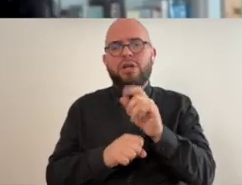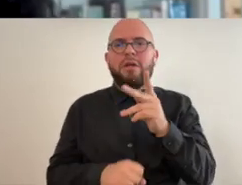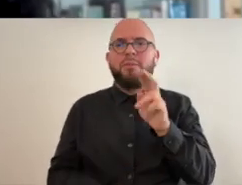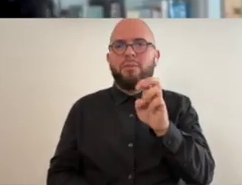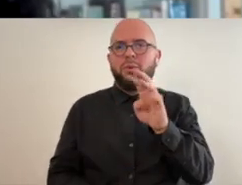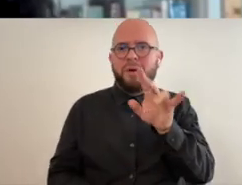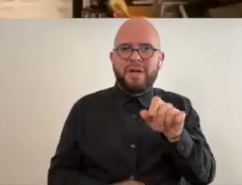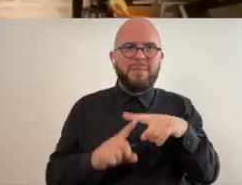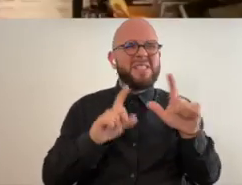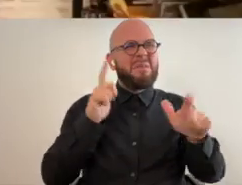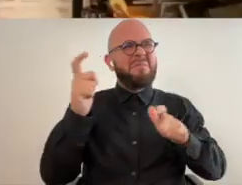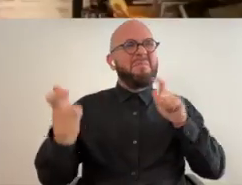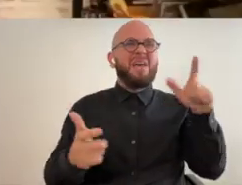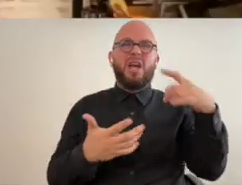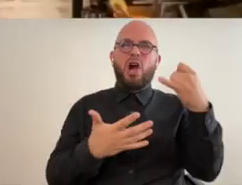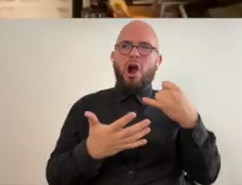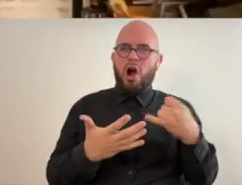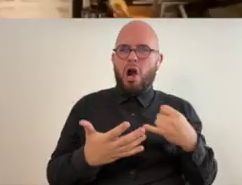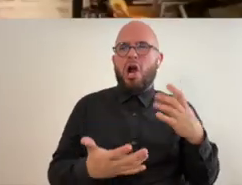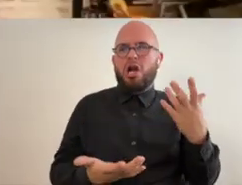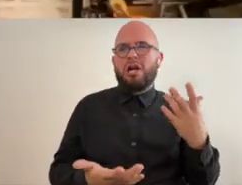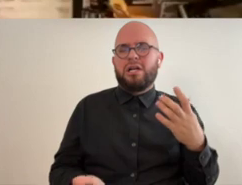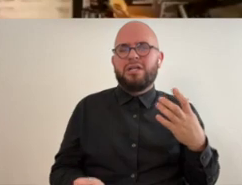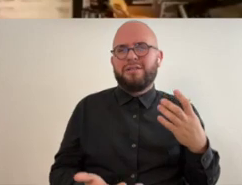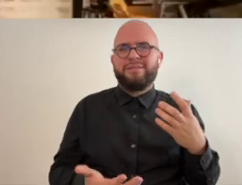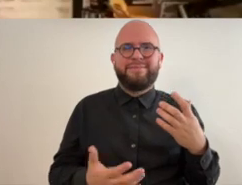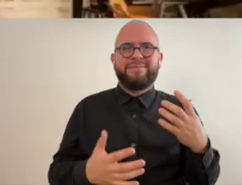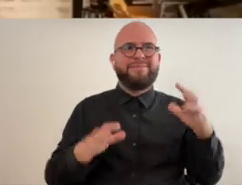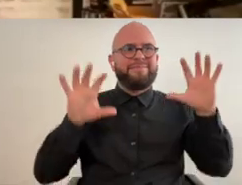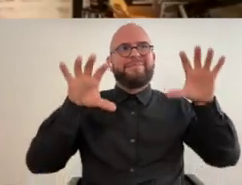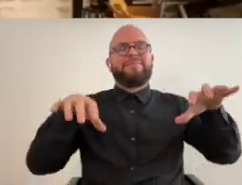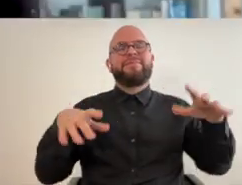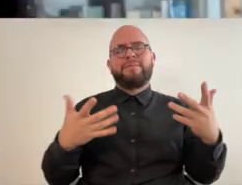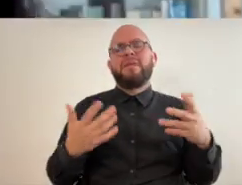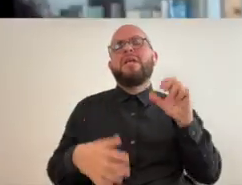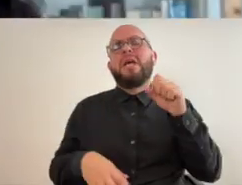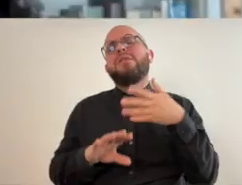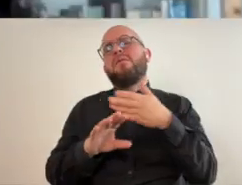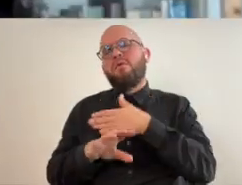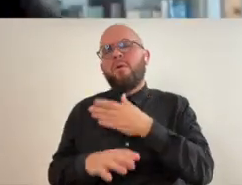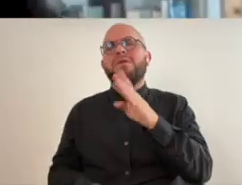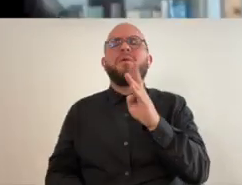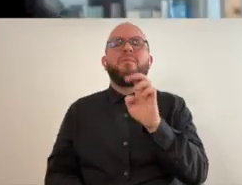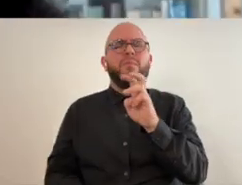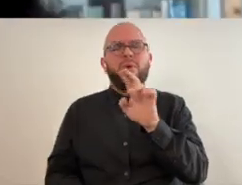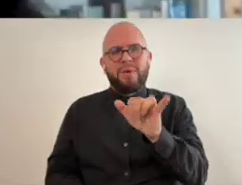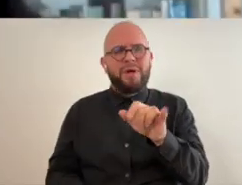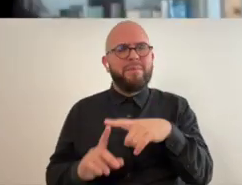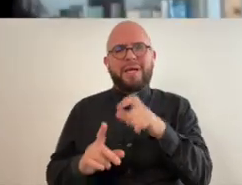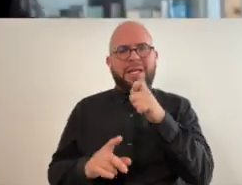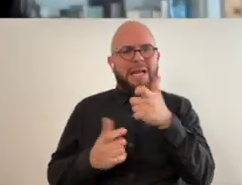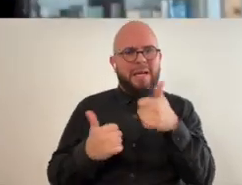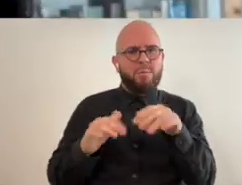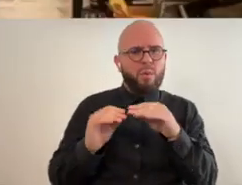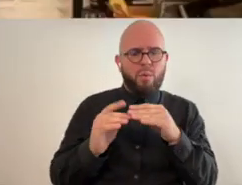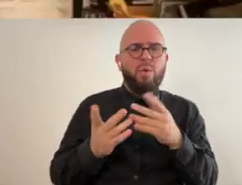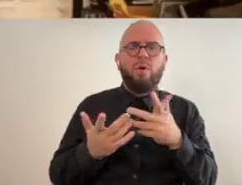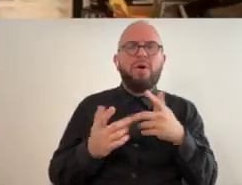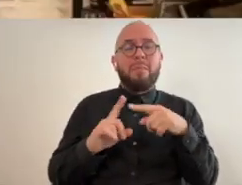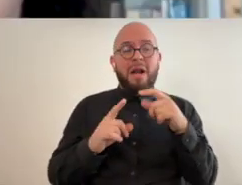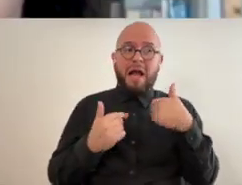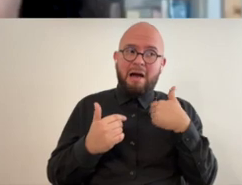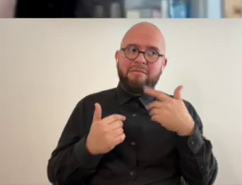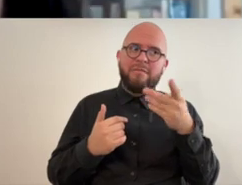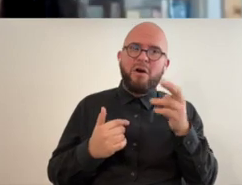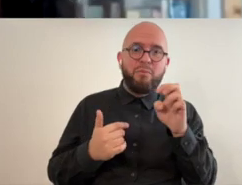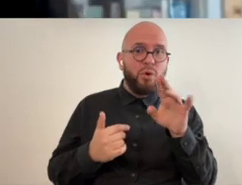downtown la although originally it was it was originally a brewery and there are breweries nearby but it is not actually a brewery it is not